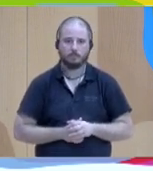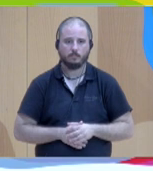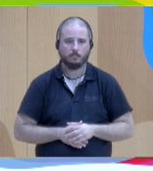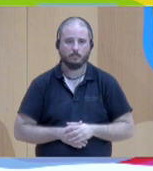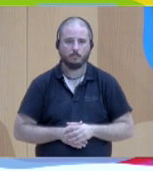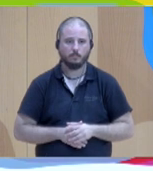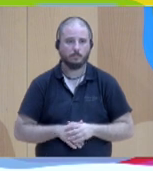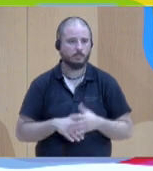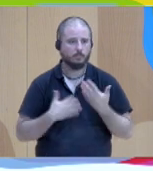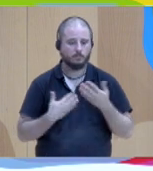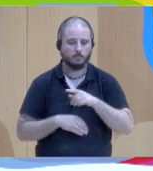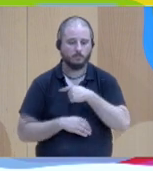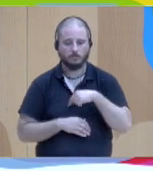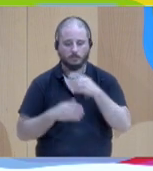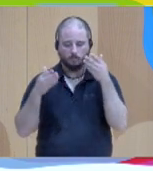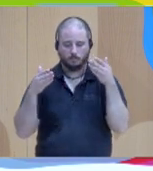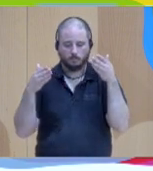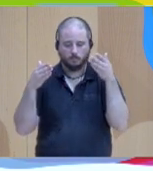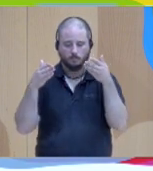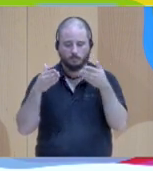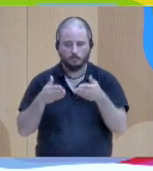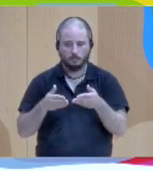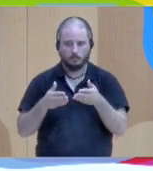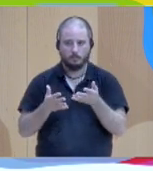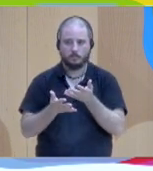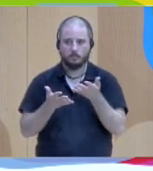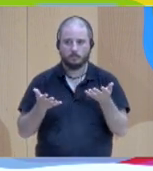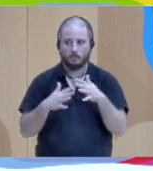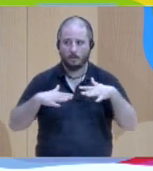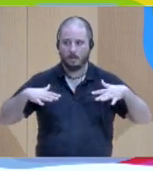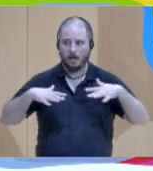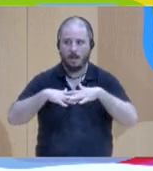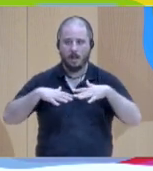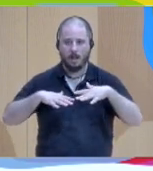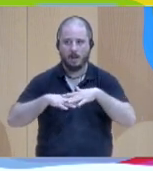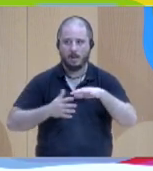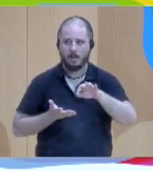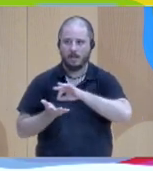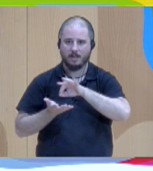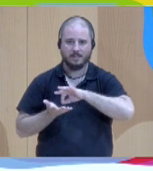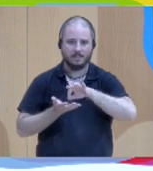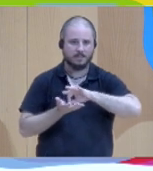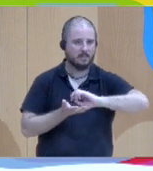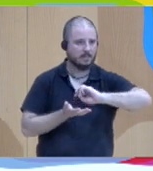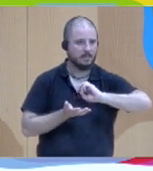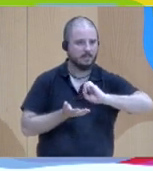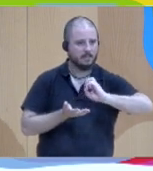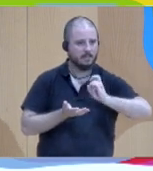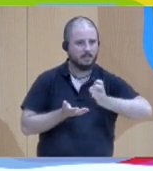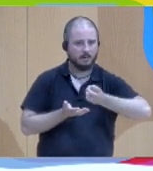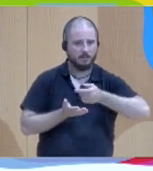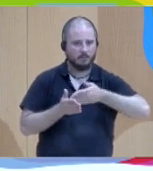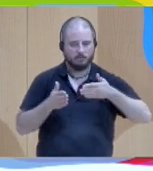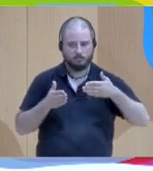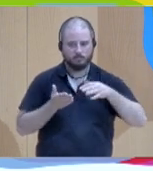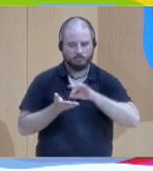multi-agency networks can get stuck and how to help them to get unstuck. And